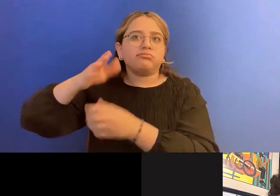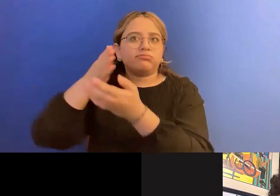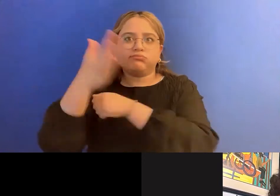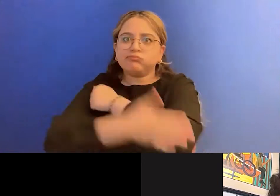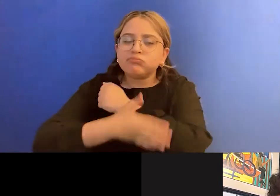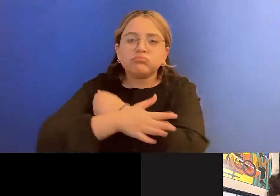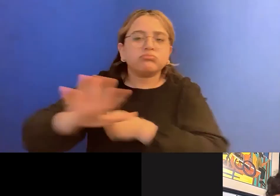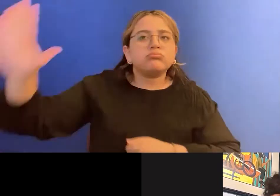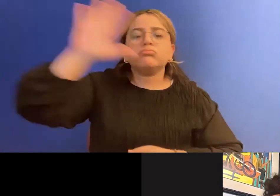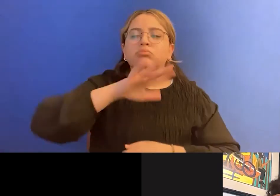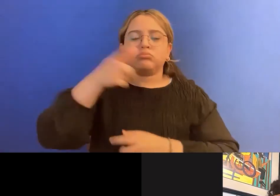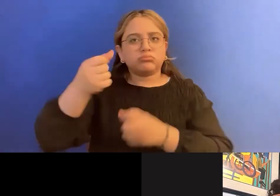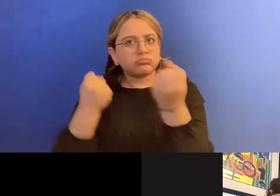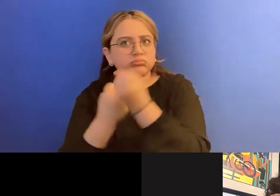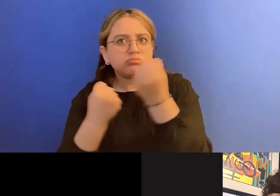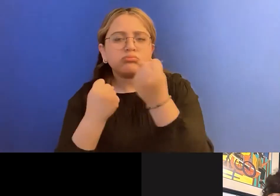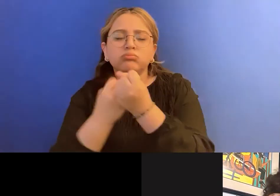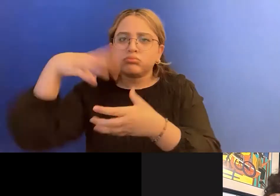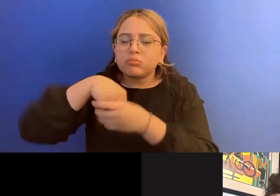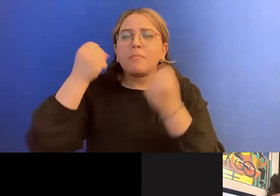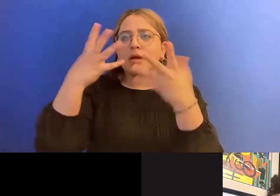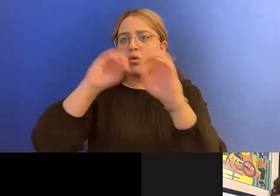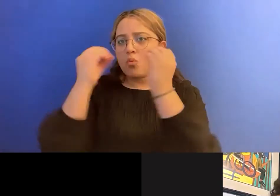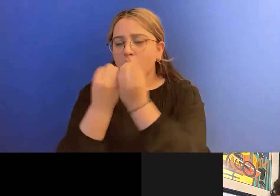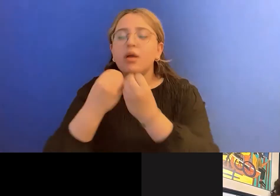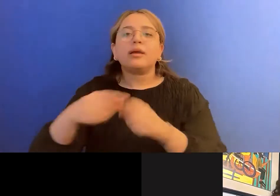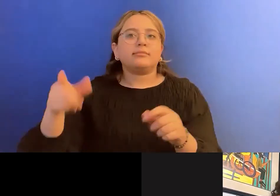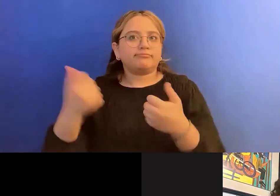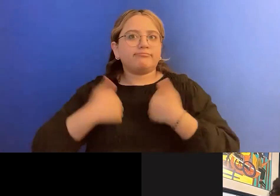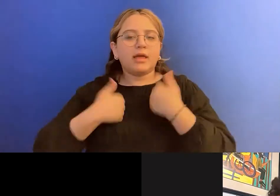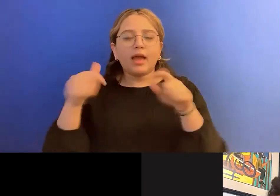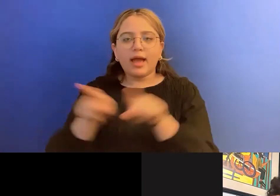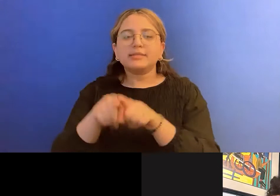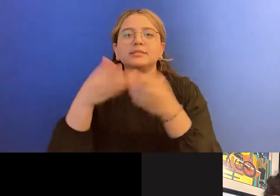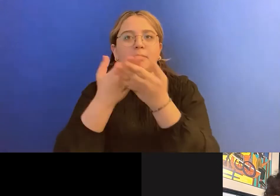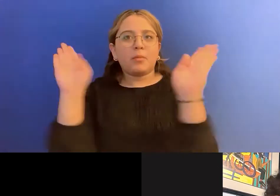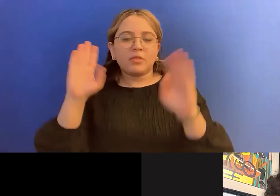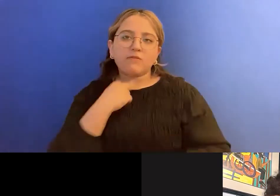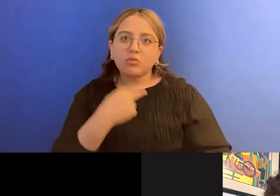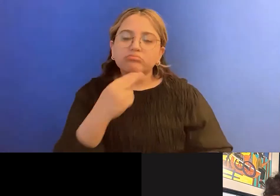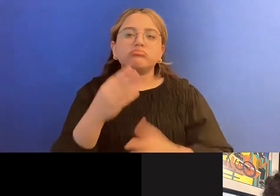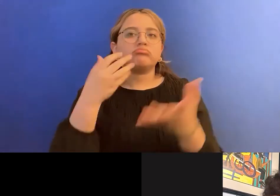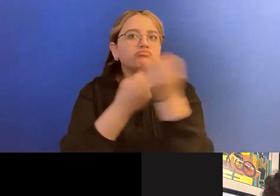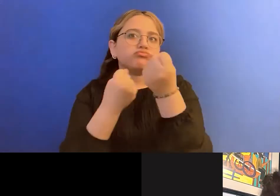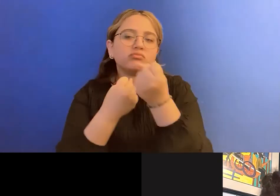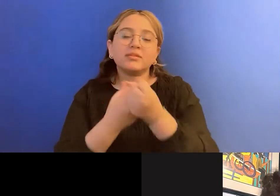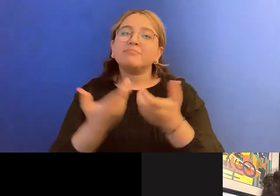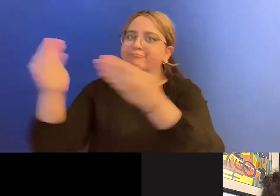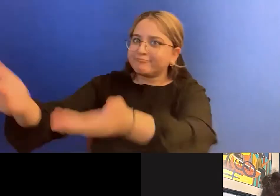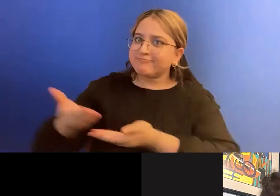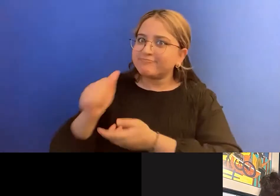minority voice. Ladies and gentlemen and friends of all gens, welcome Artie to the NAFA webinar series. Hi, Artie.